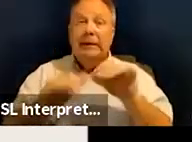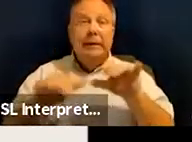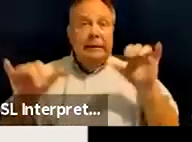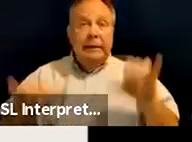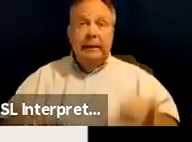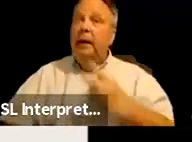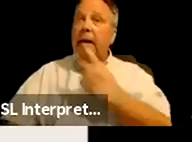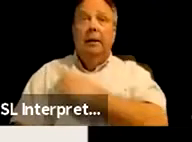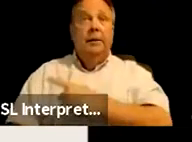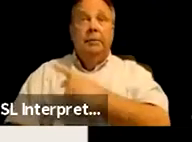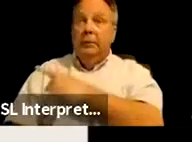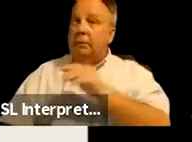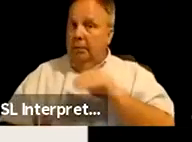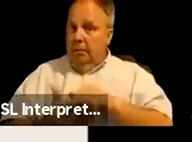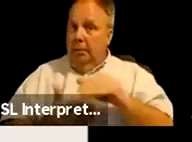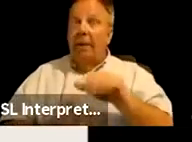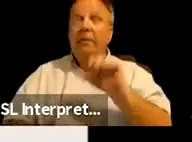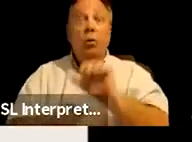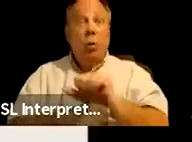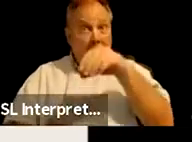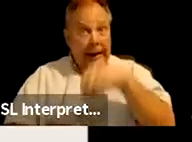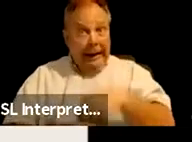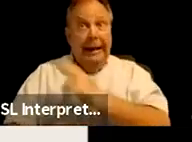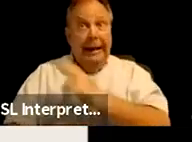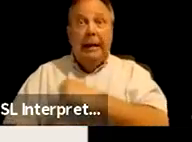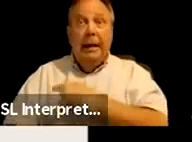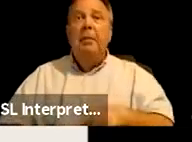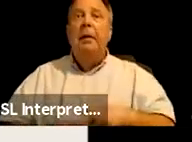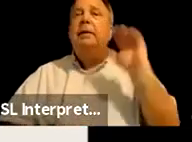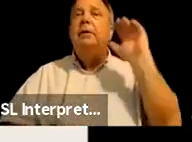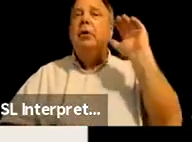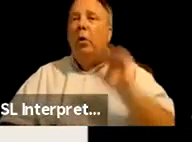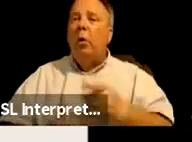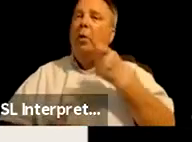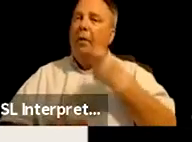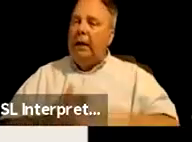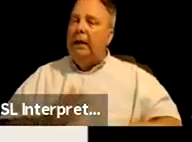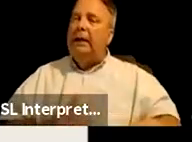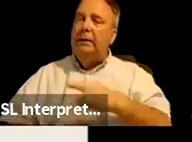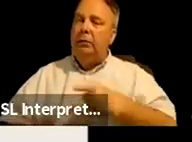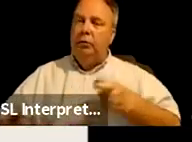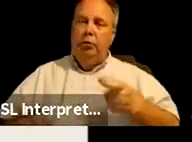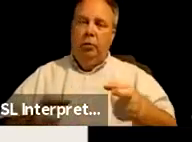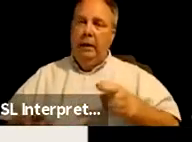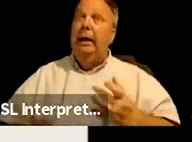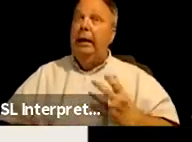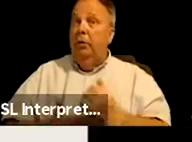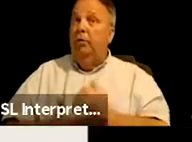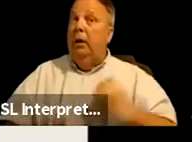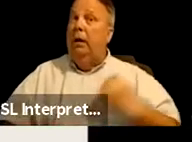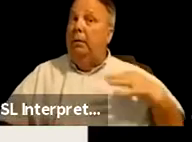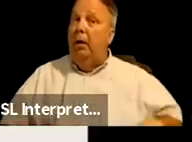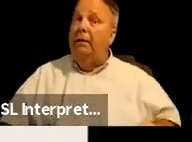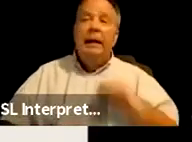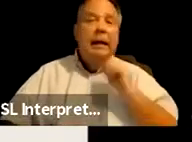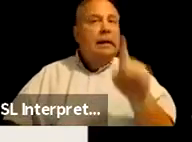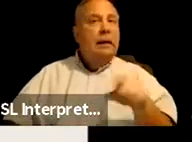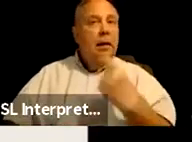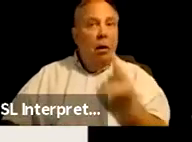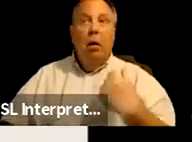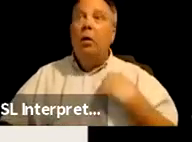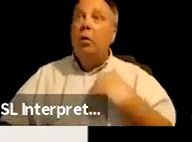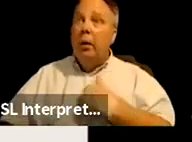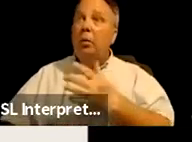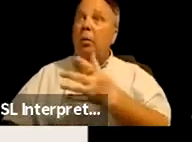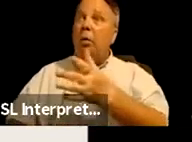patients often worked in asylums as a way to lower the costs for those running it and to create profit. So not only were we taking our